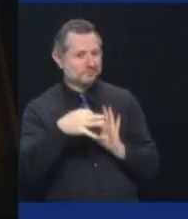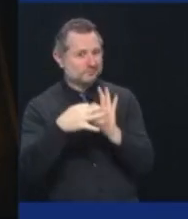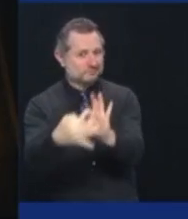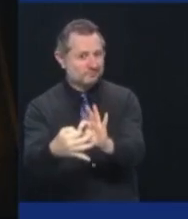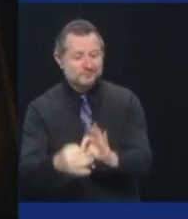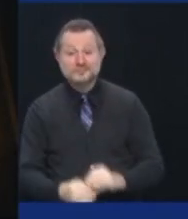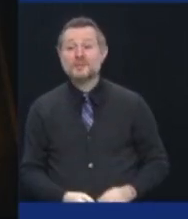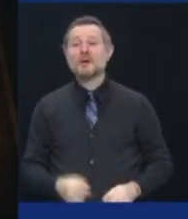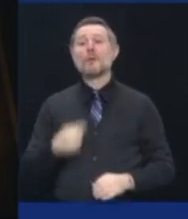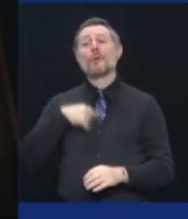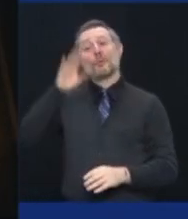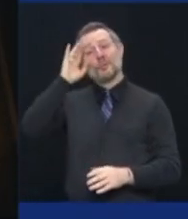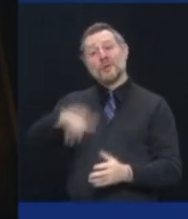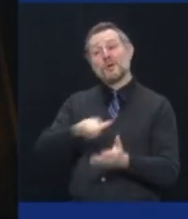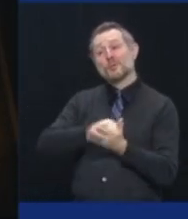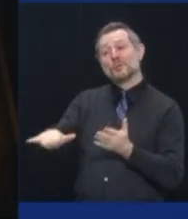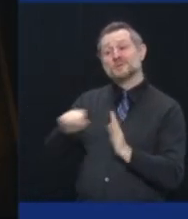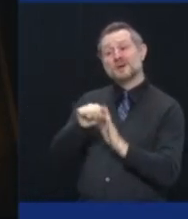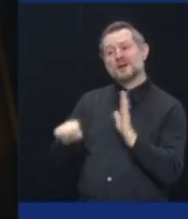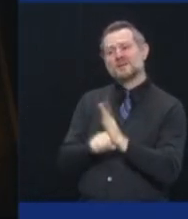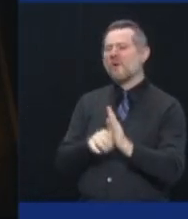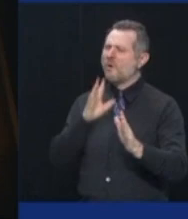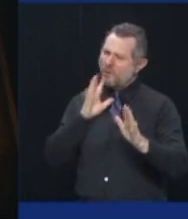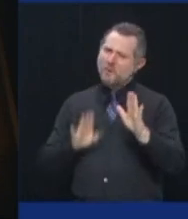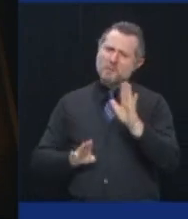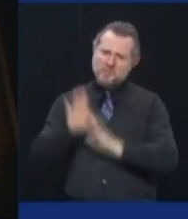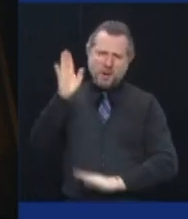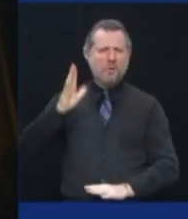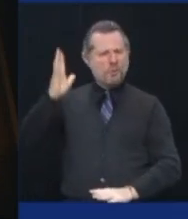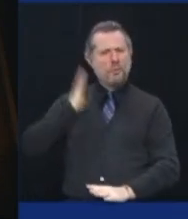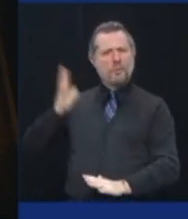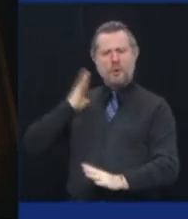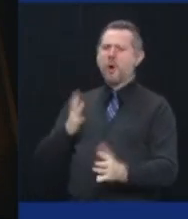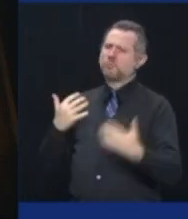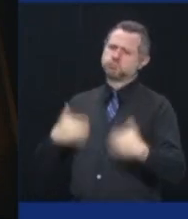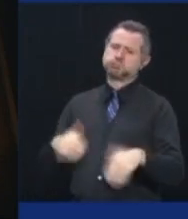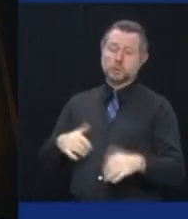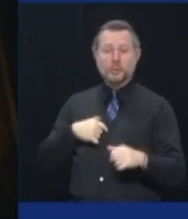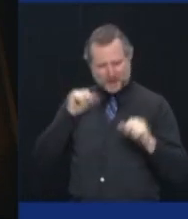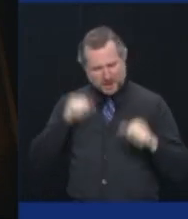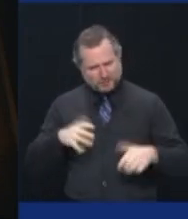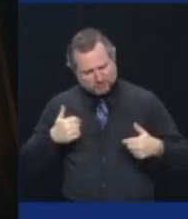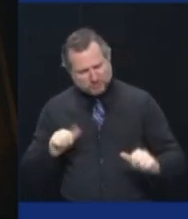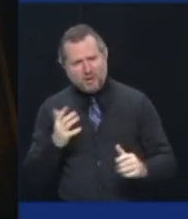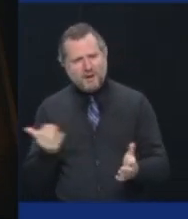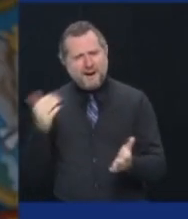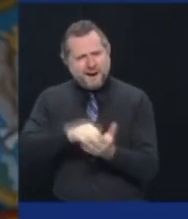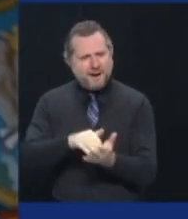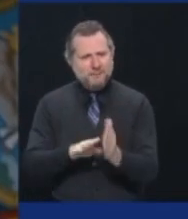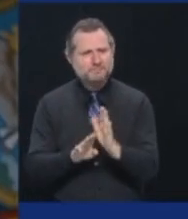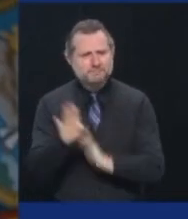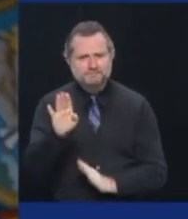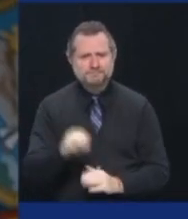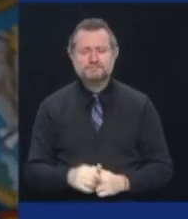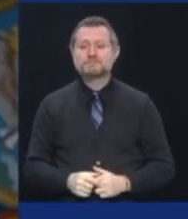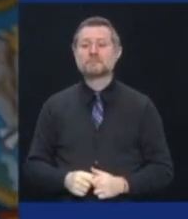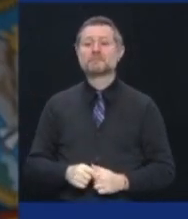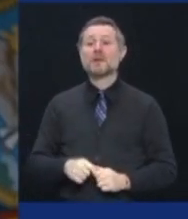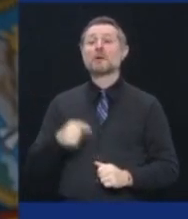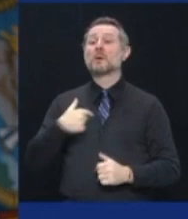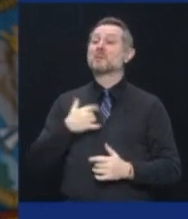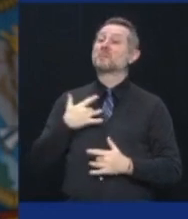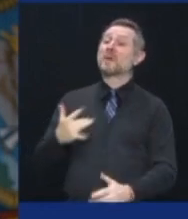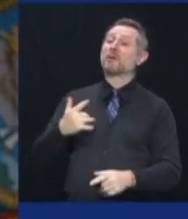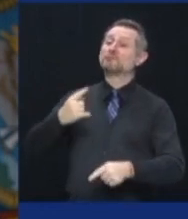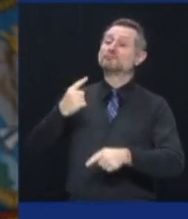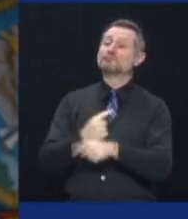state in the country once before, and we will do it again. In normal times, a governor's